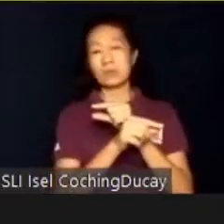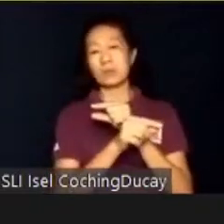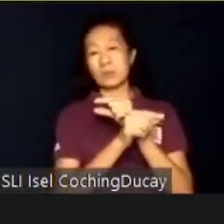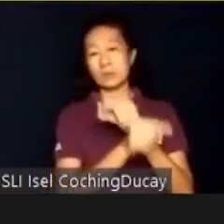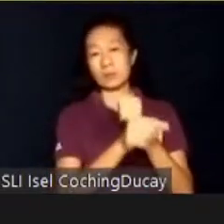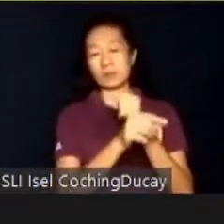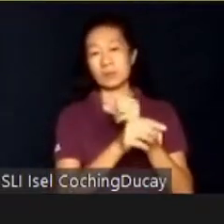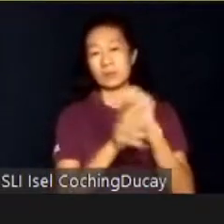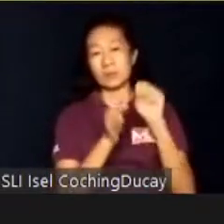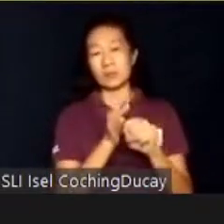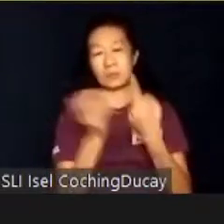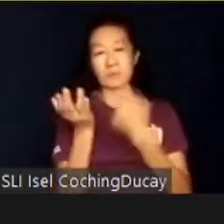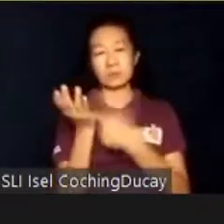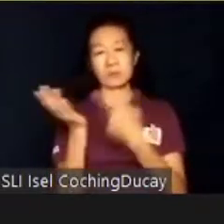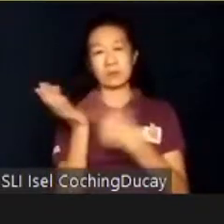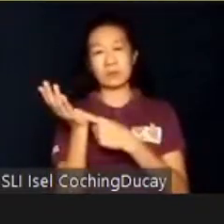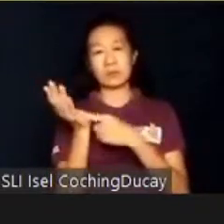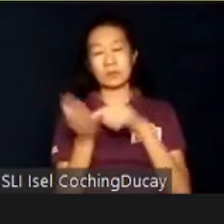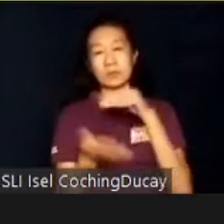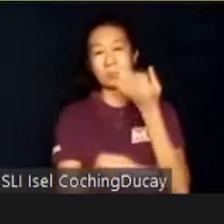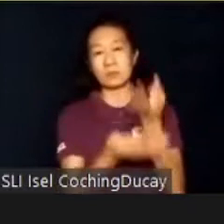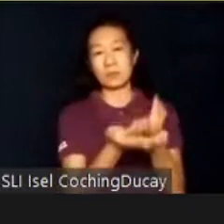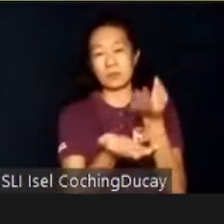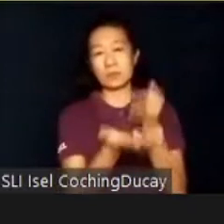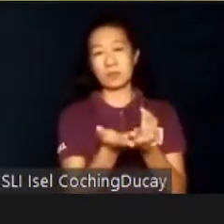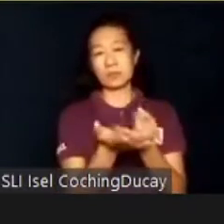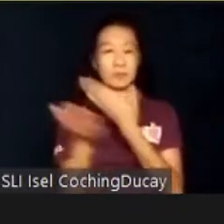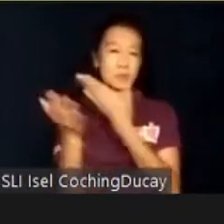entail discussing the child's finances and assets.